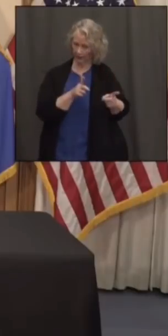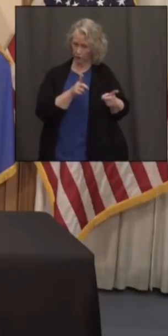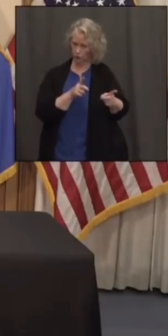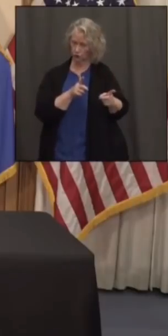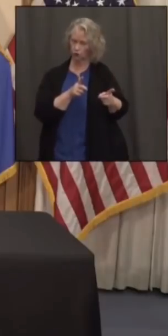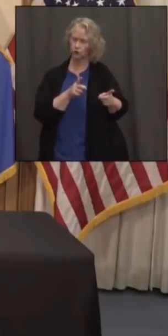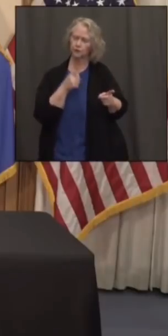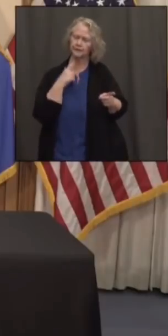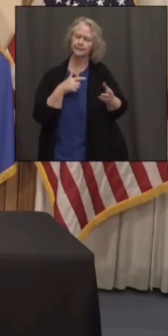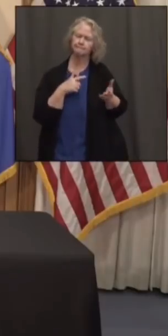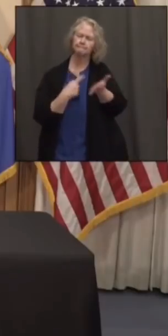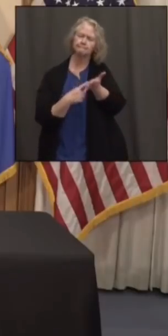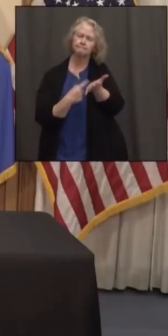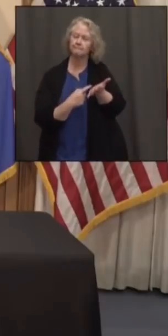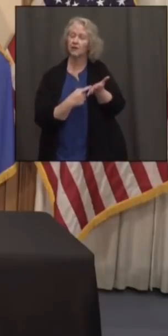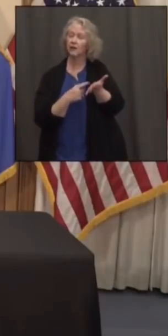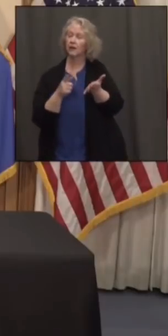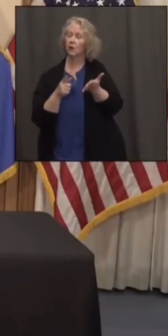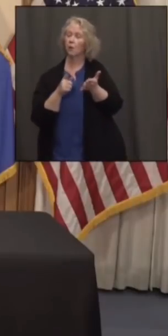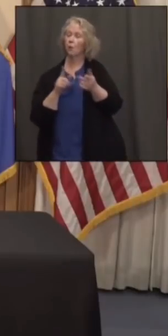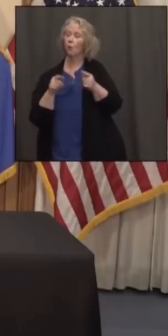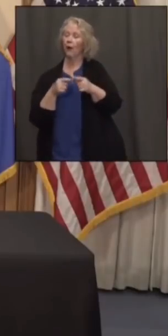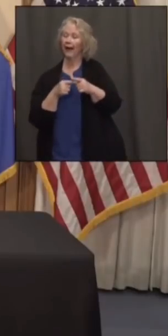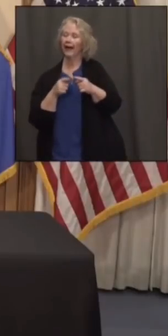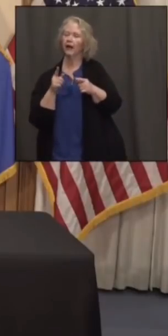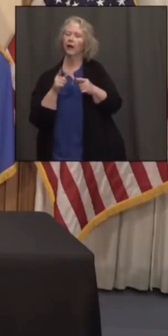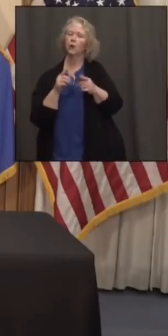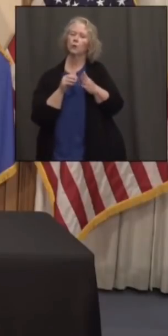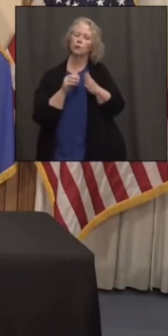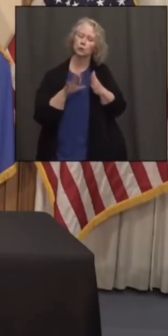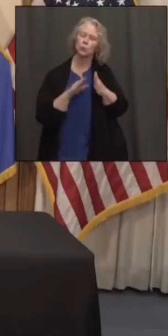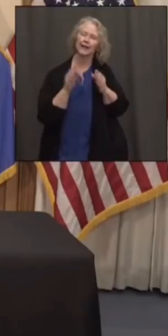when students and teachers can go masks outside.